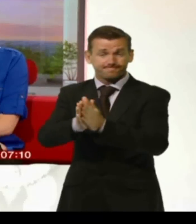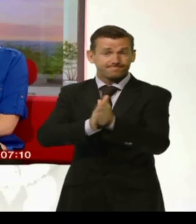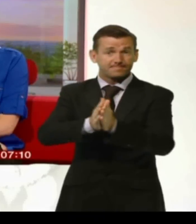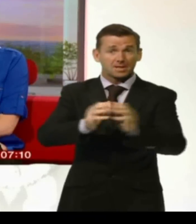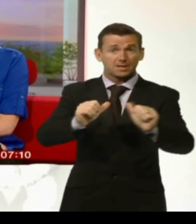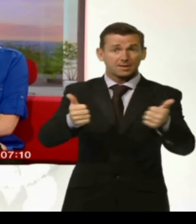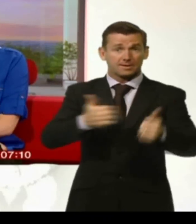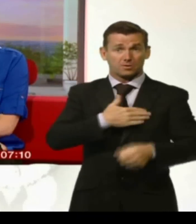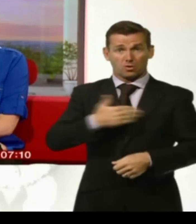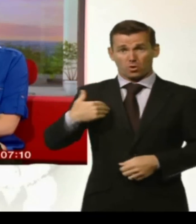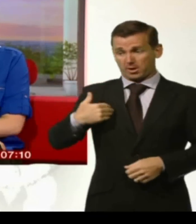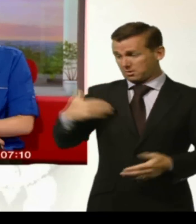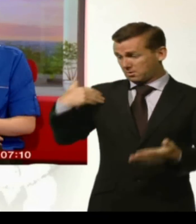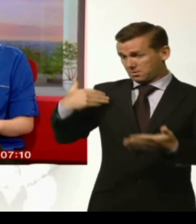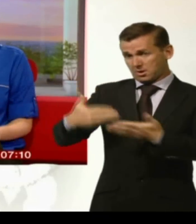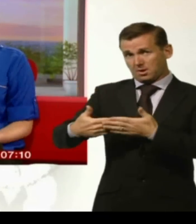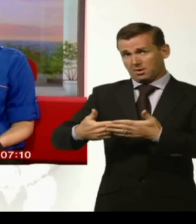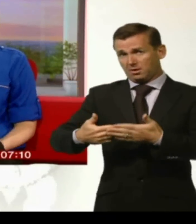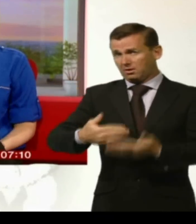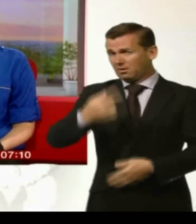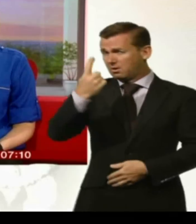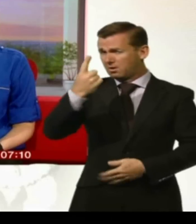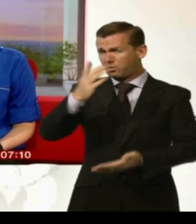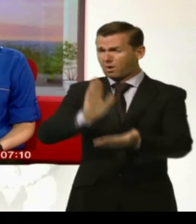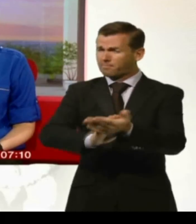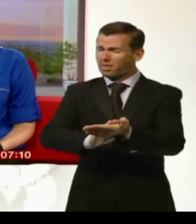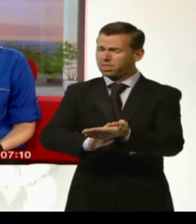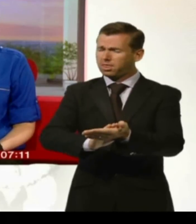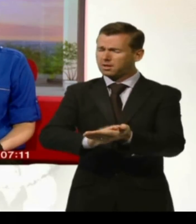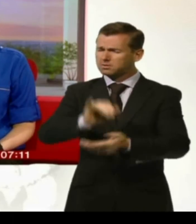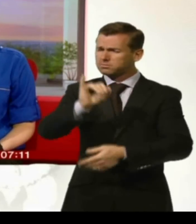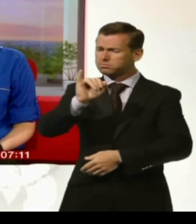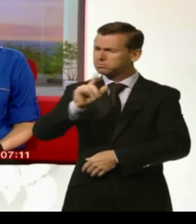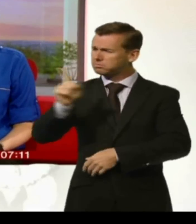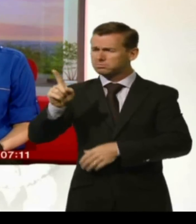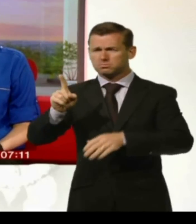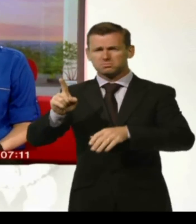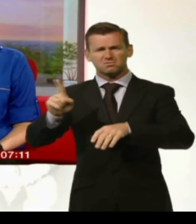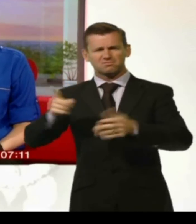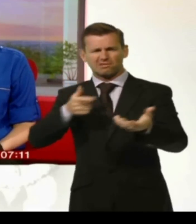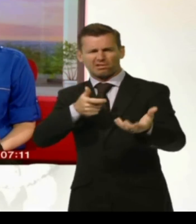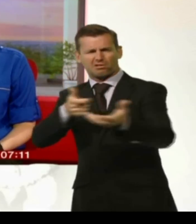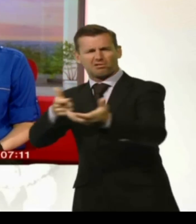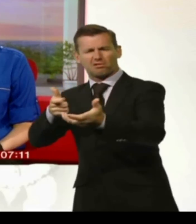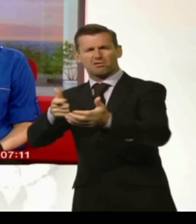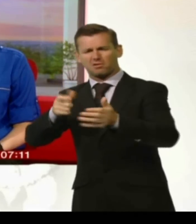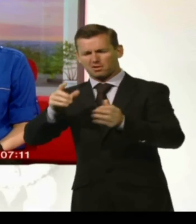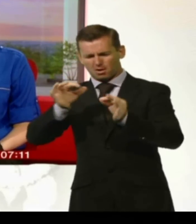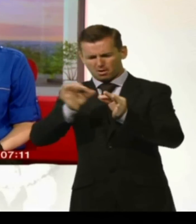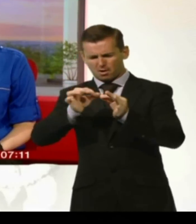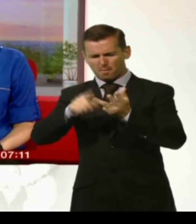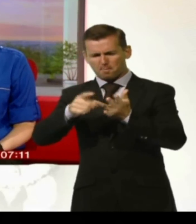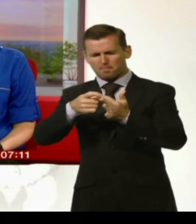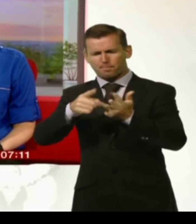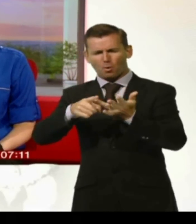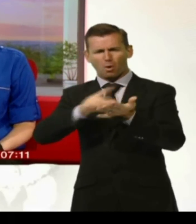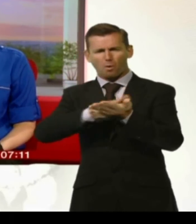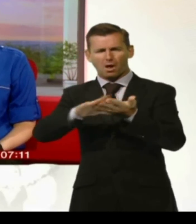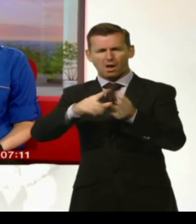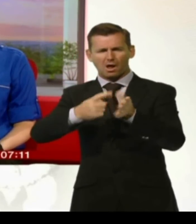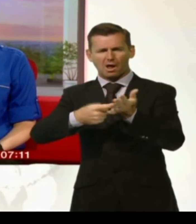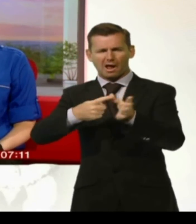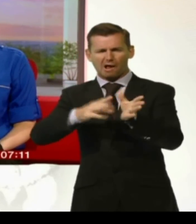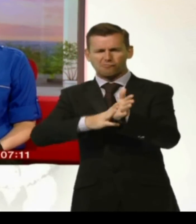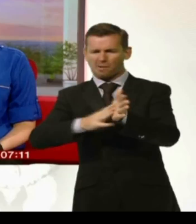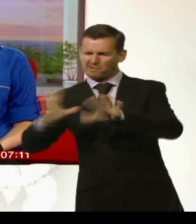A month has now passed since Islamist militants kidnapped more than 200 girls in Nigeria. This weekend, African